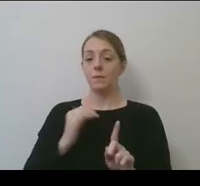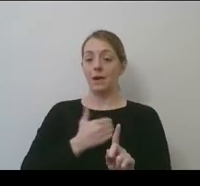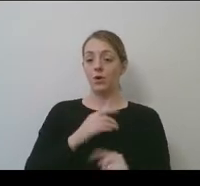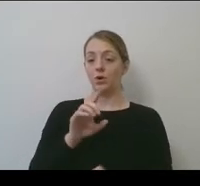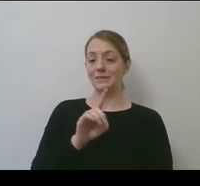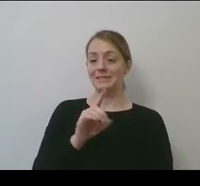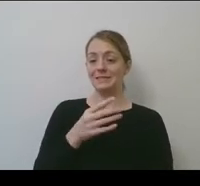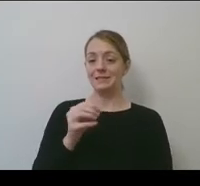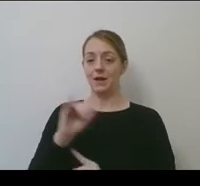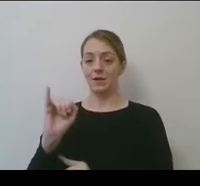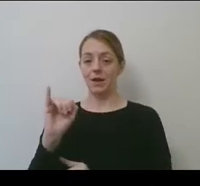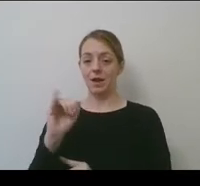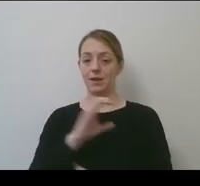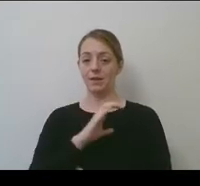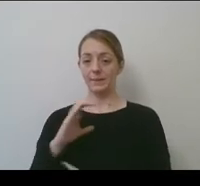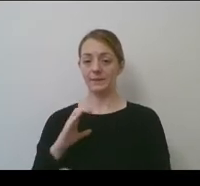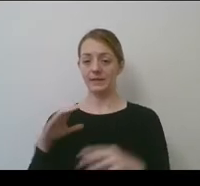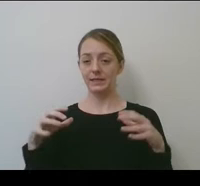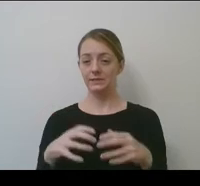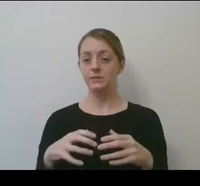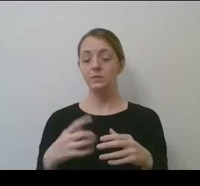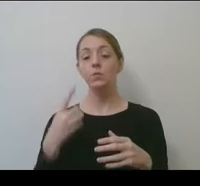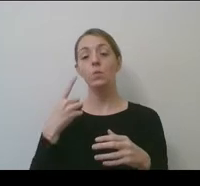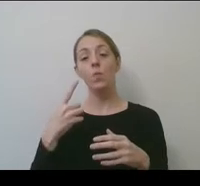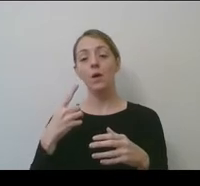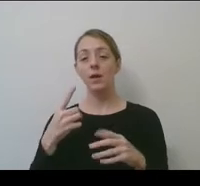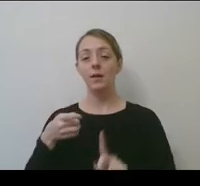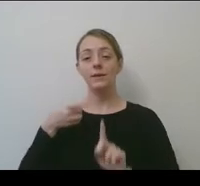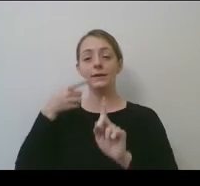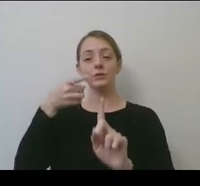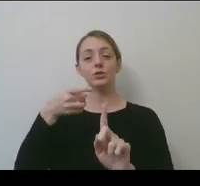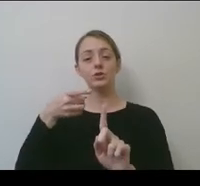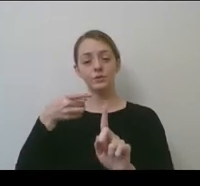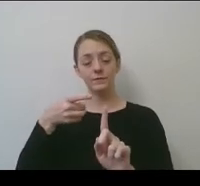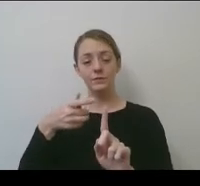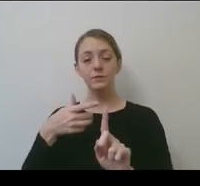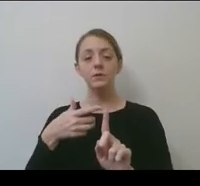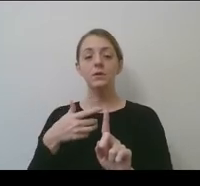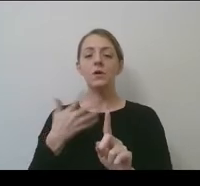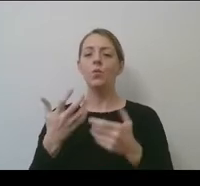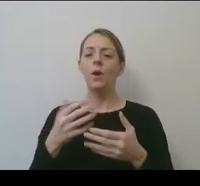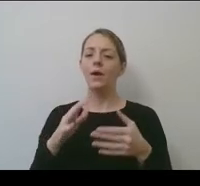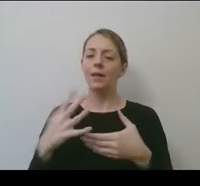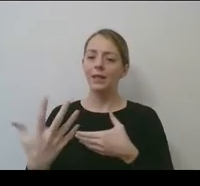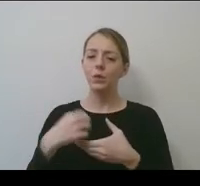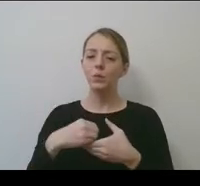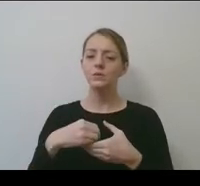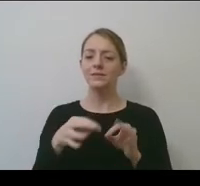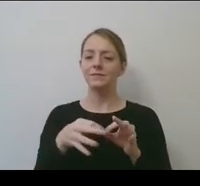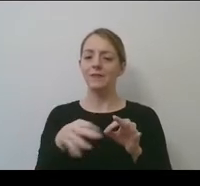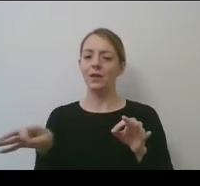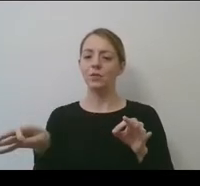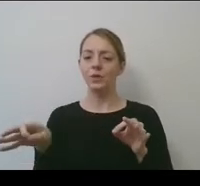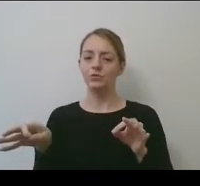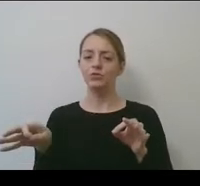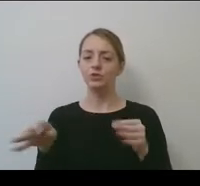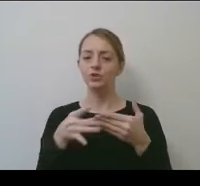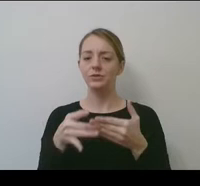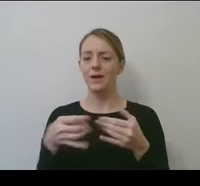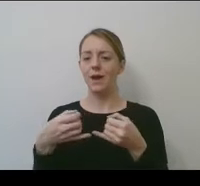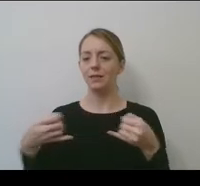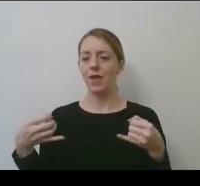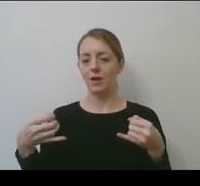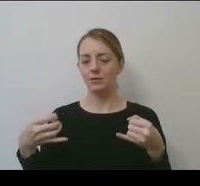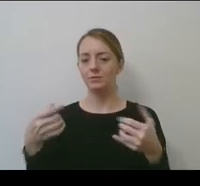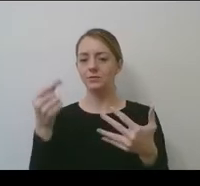speak more to this, but one of the initiatives, um, that they put forward was an, was it were inclusive language guidelines. And part of that was,